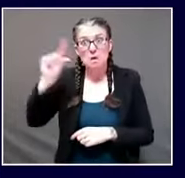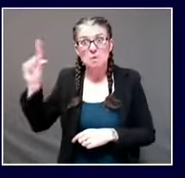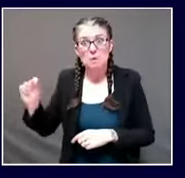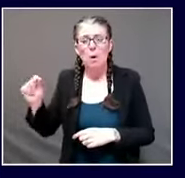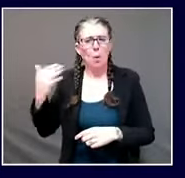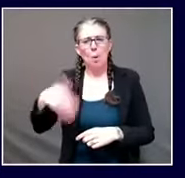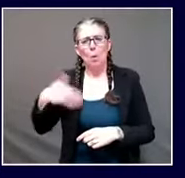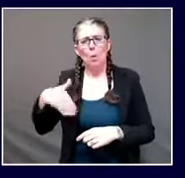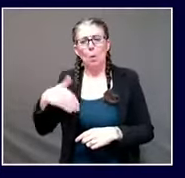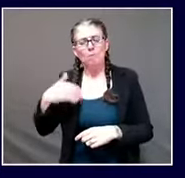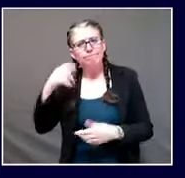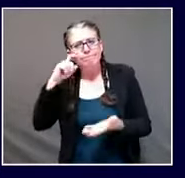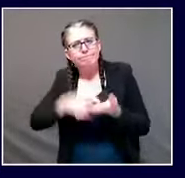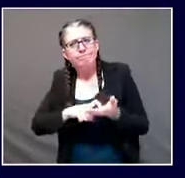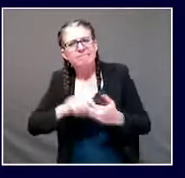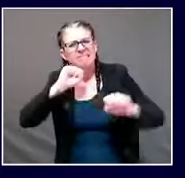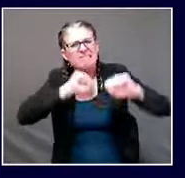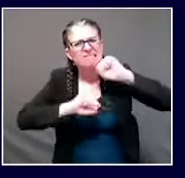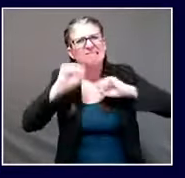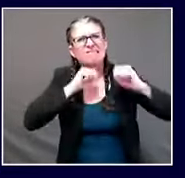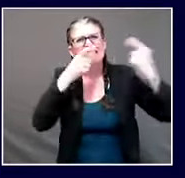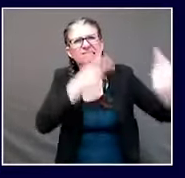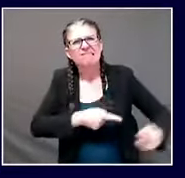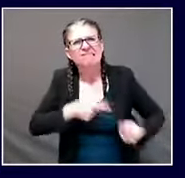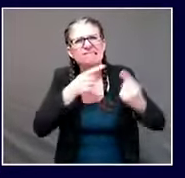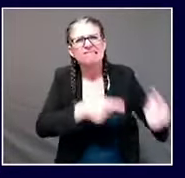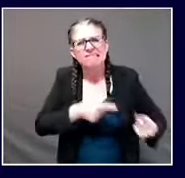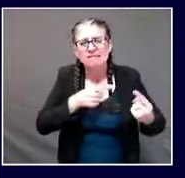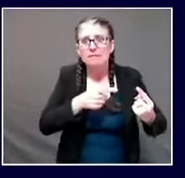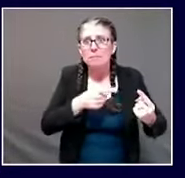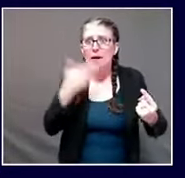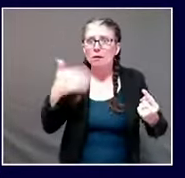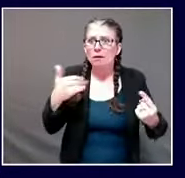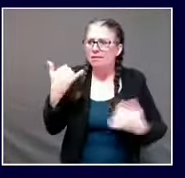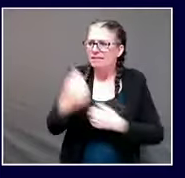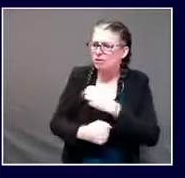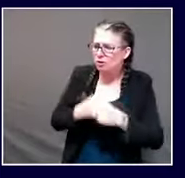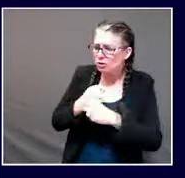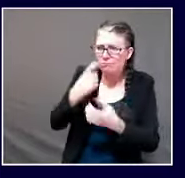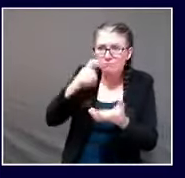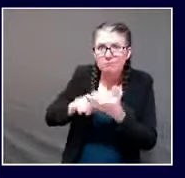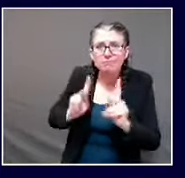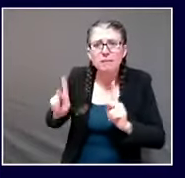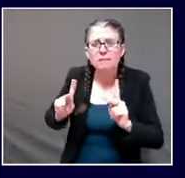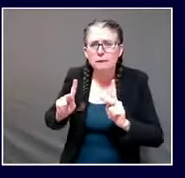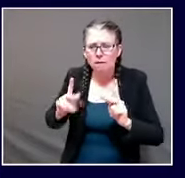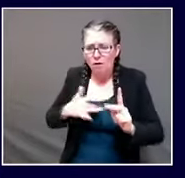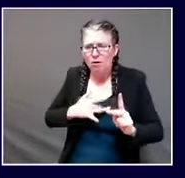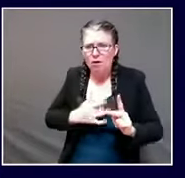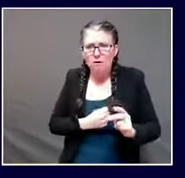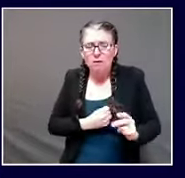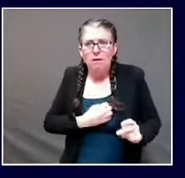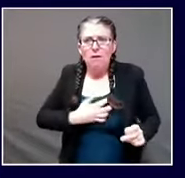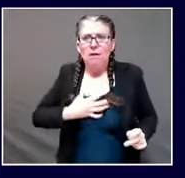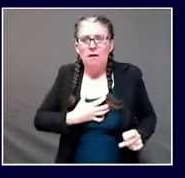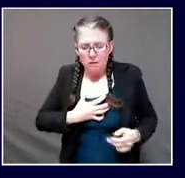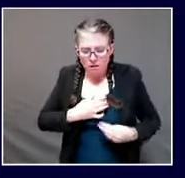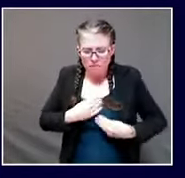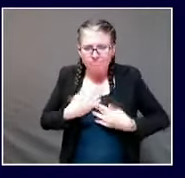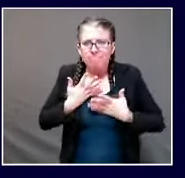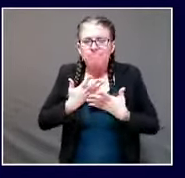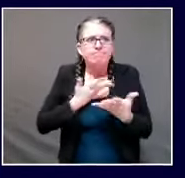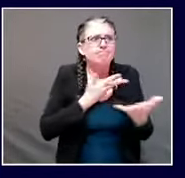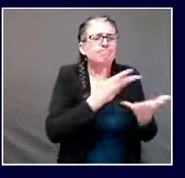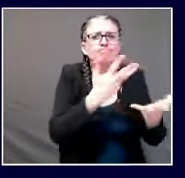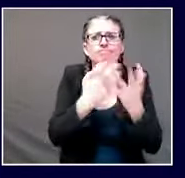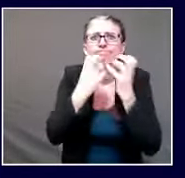innovation and collaboration, and the very best of humanity here and elsewhere. I give thanks for the hundreds of